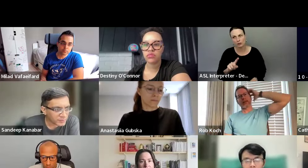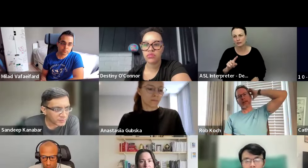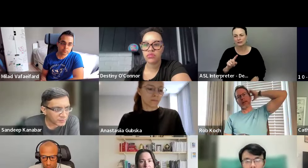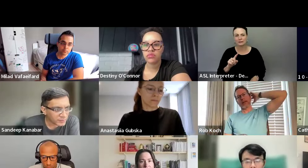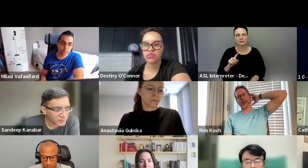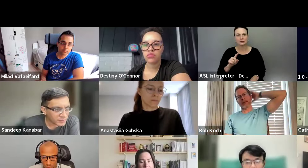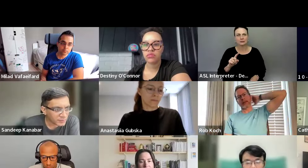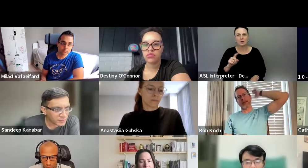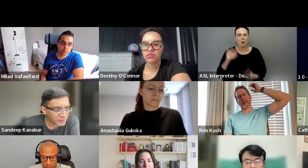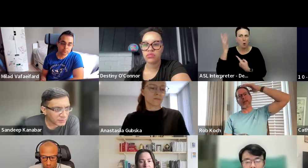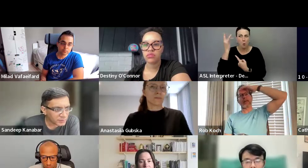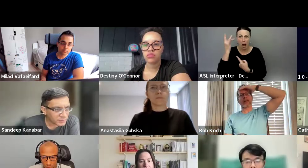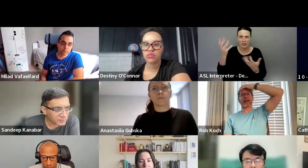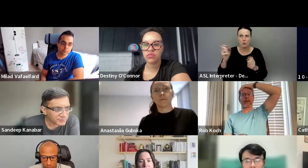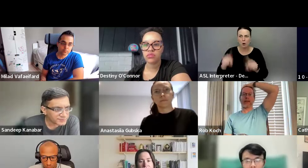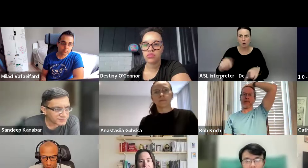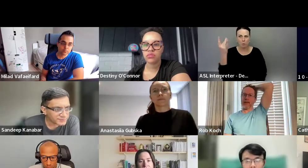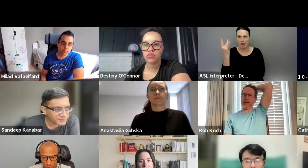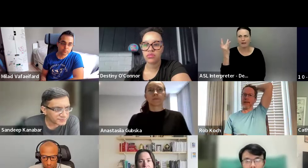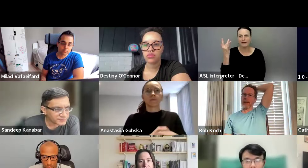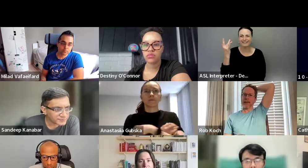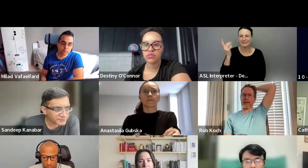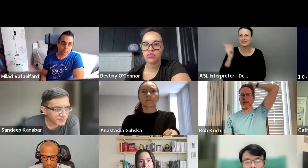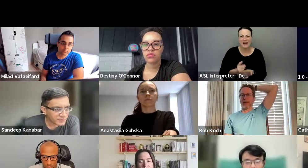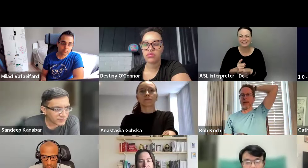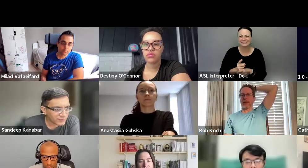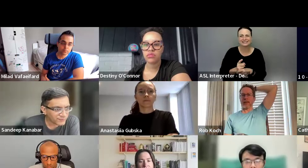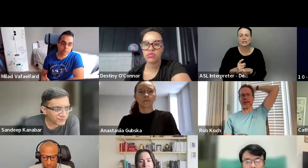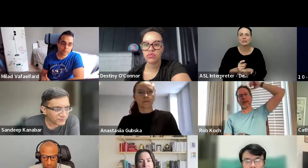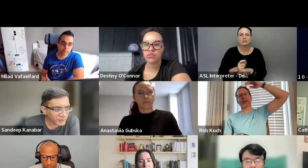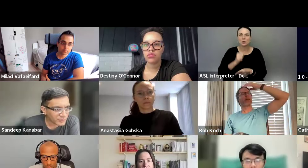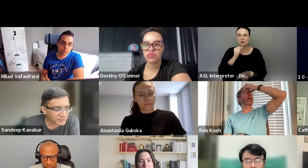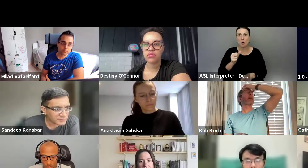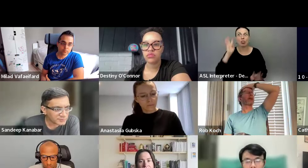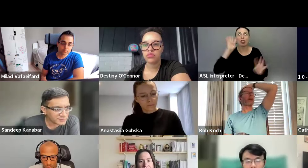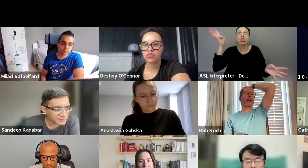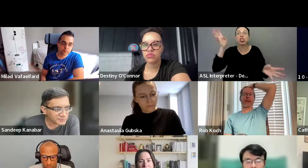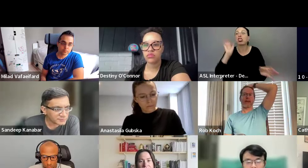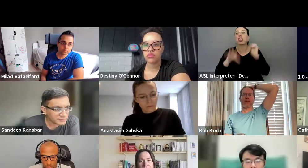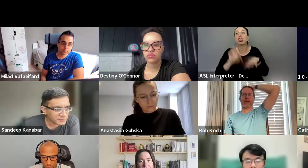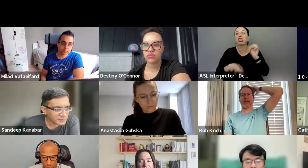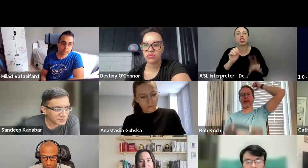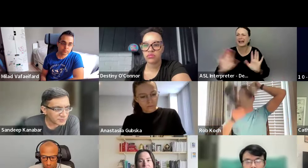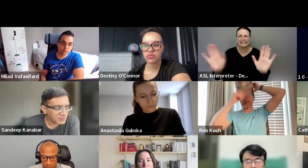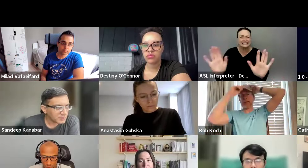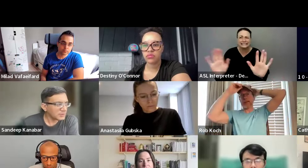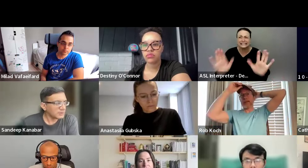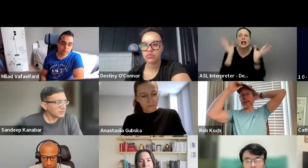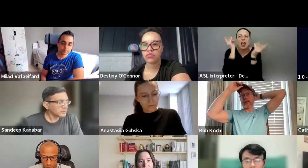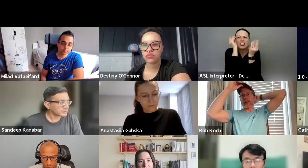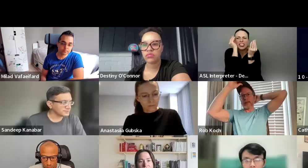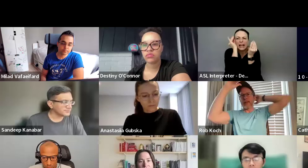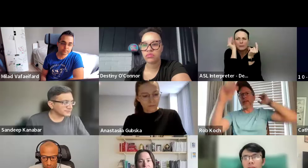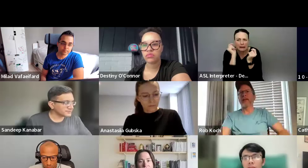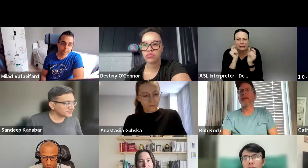why you would like to attend, right? Don't take, don't wing that. Don't write like, think about that. Cause it's